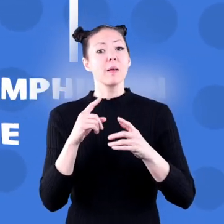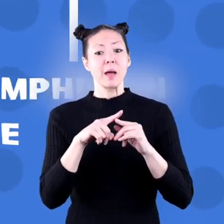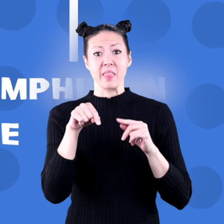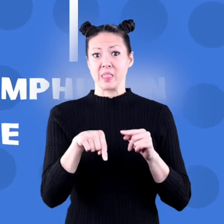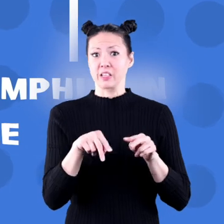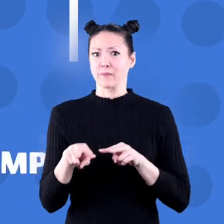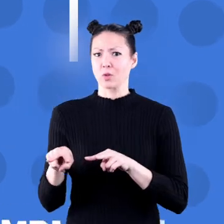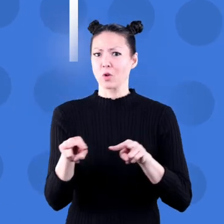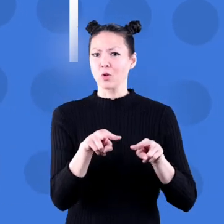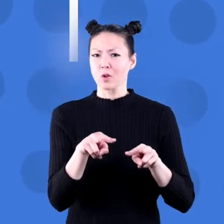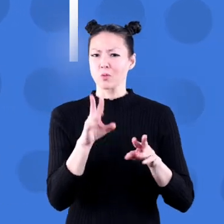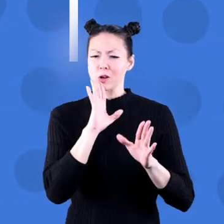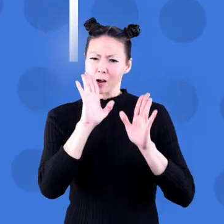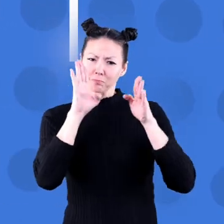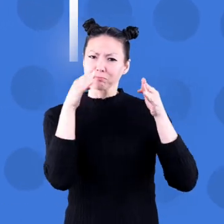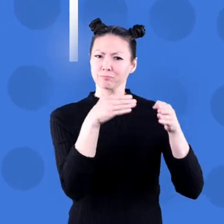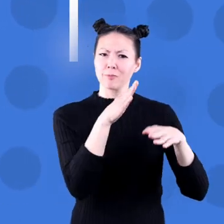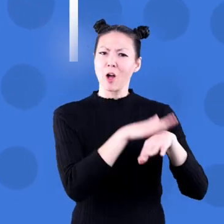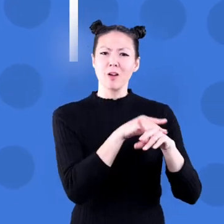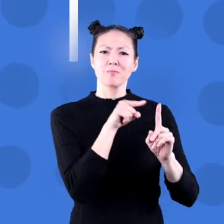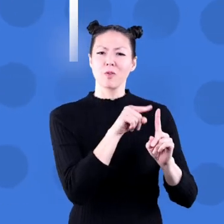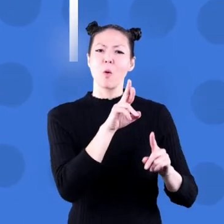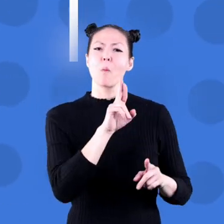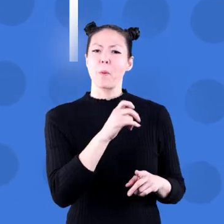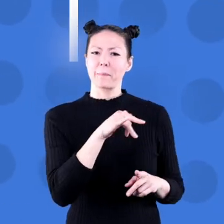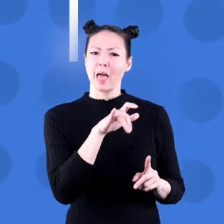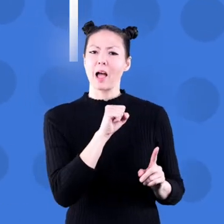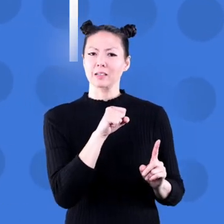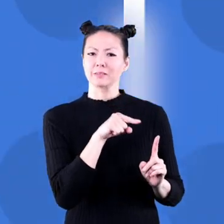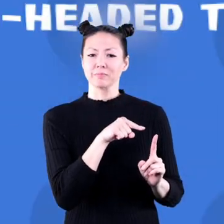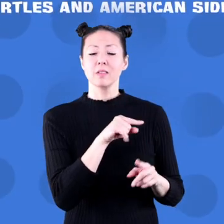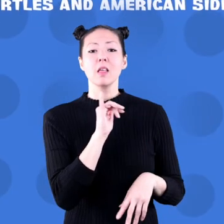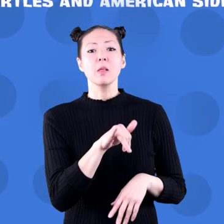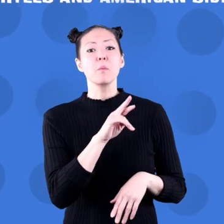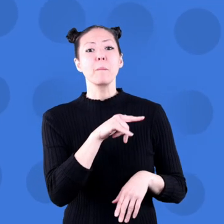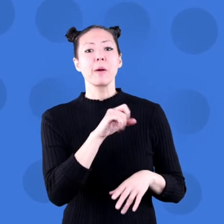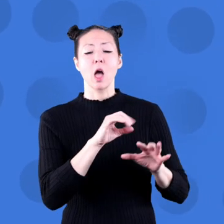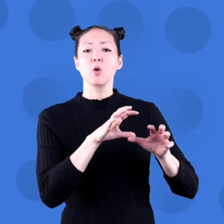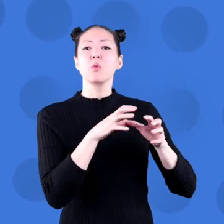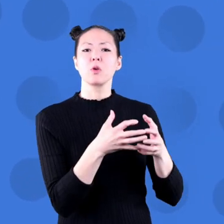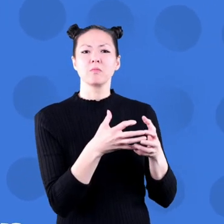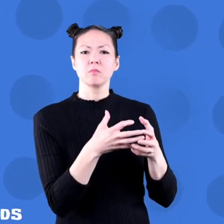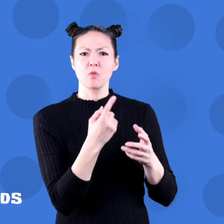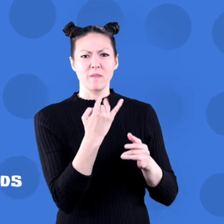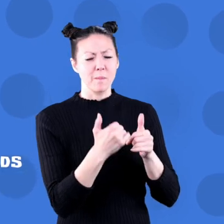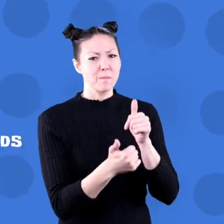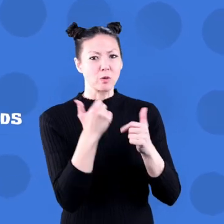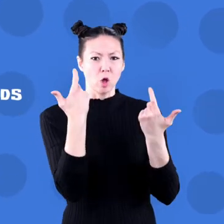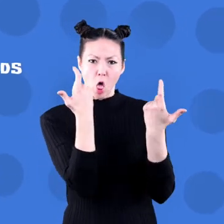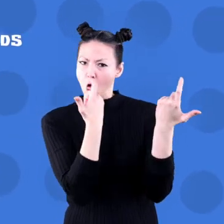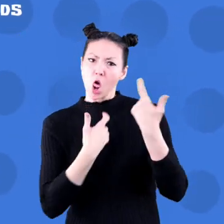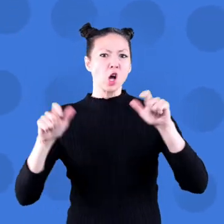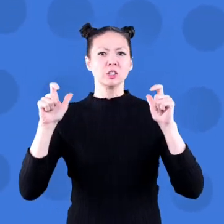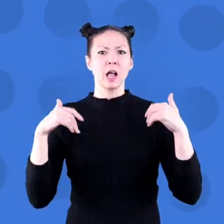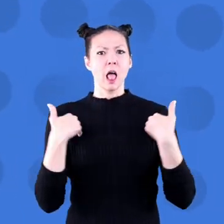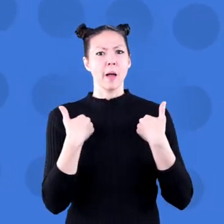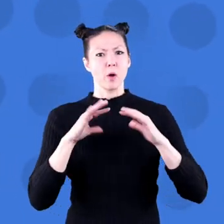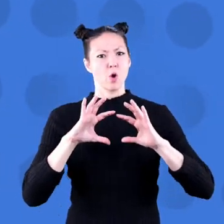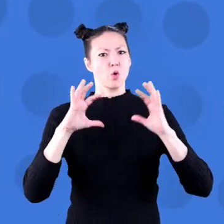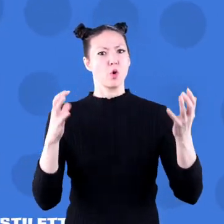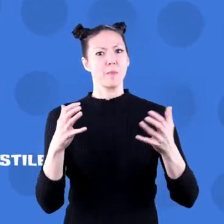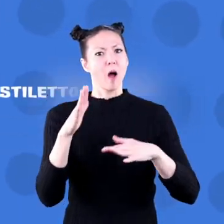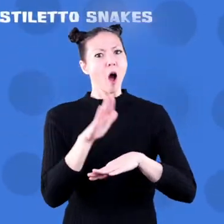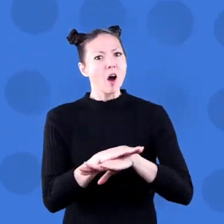this video, we're going to learn about reptiles. The reptile group is one of the largest animal